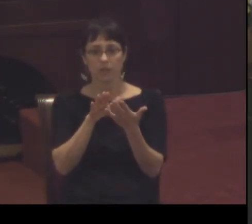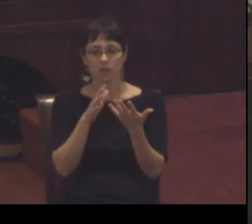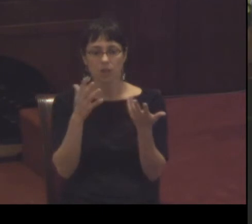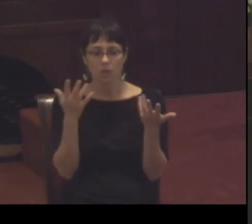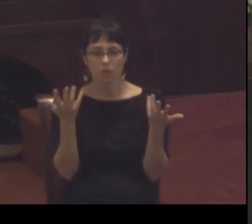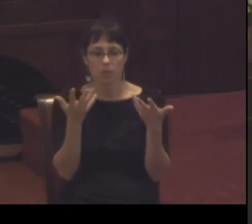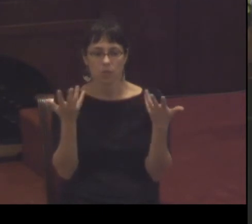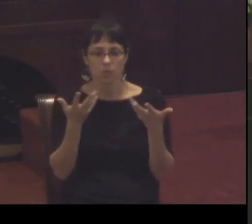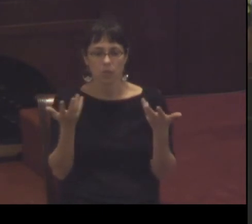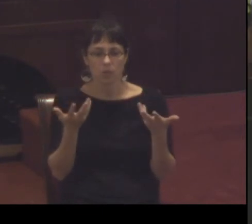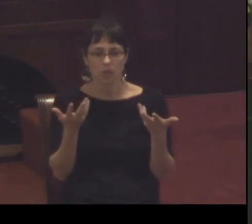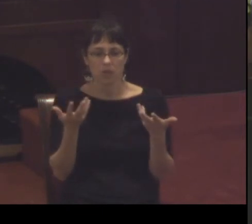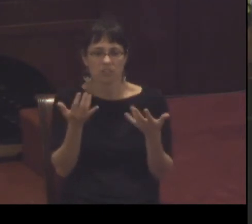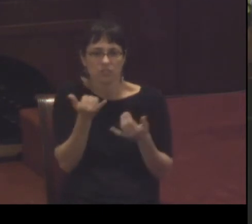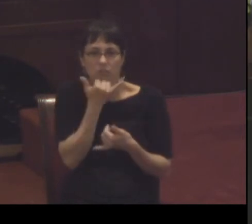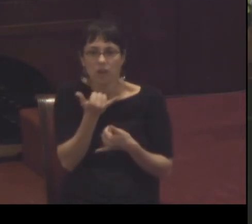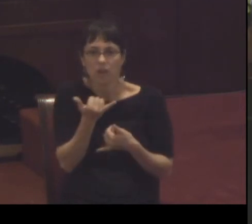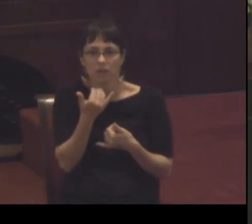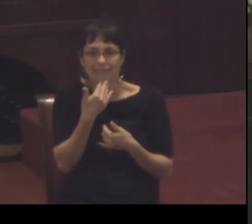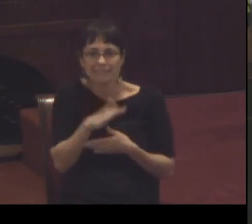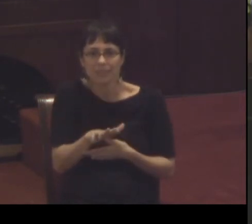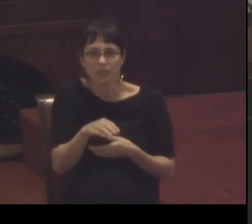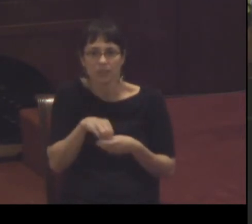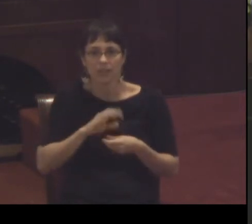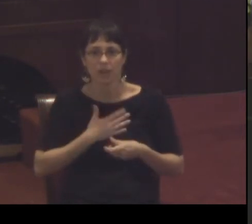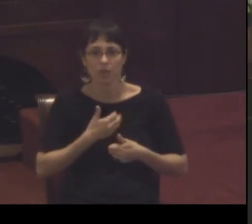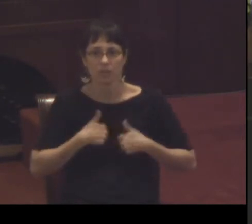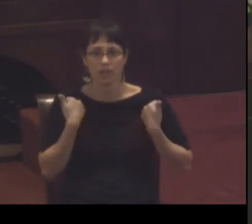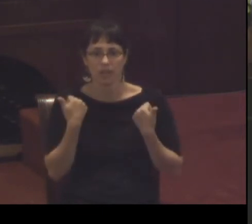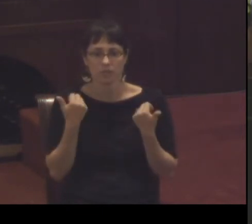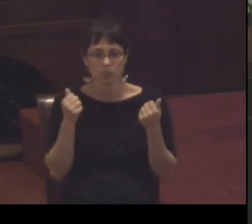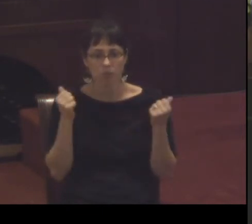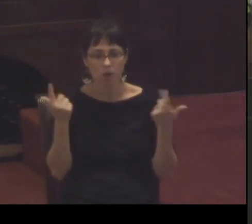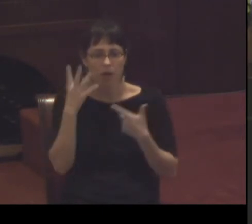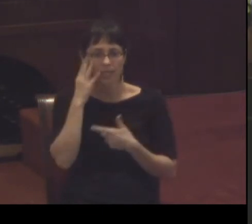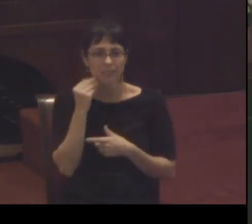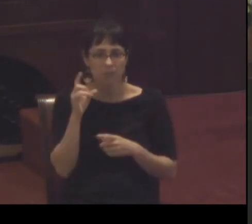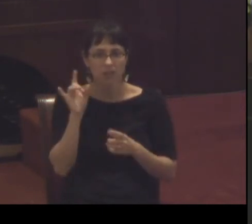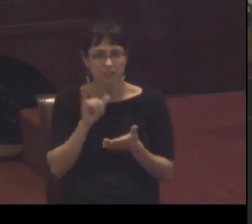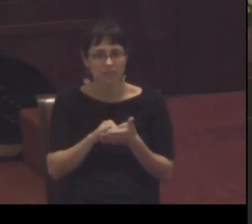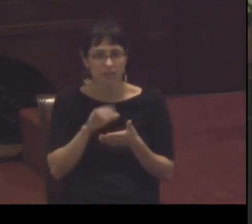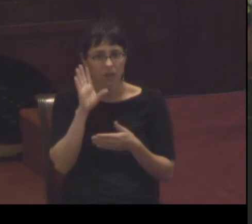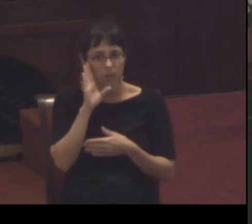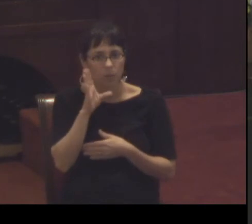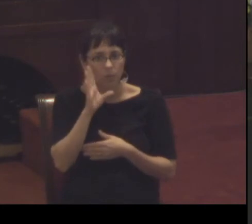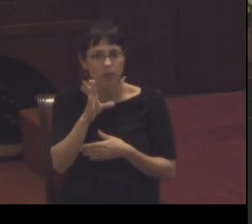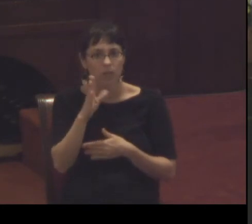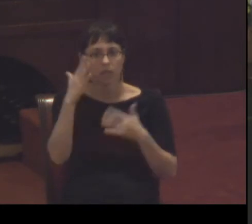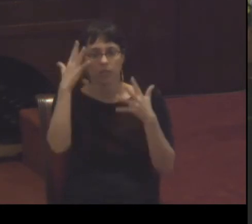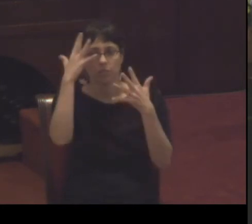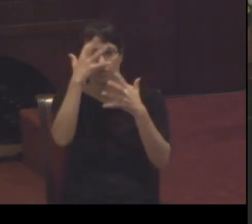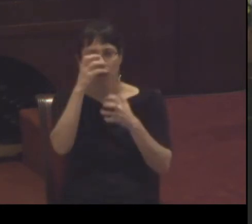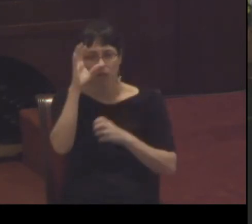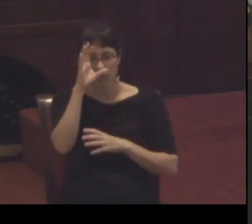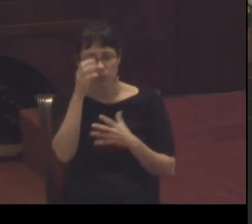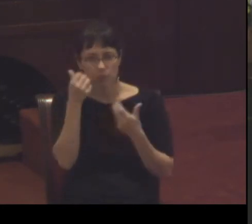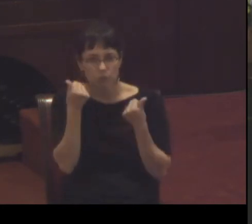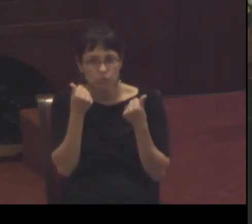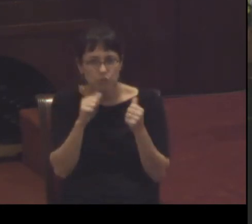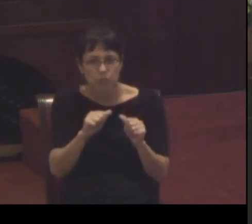call satanic in our lives we are all going to be in a pit at some point where darkness seeks to overshadow us